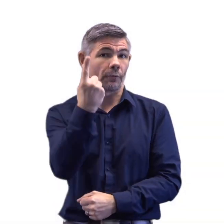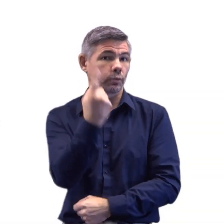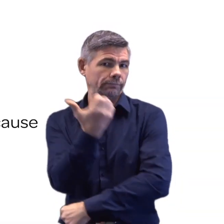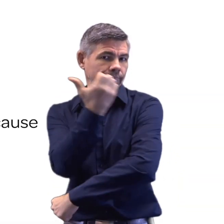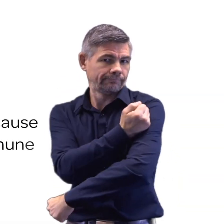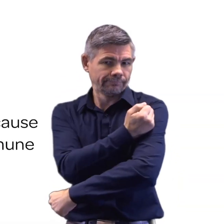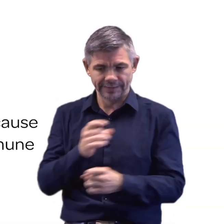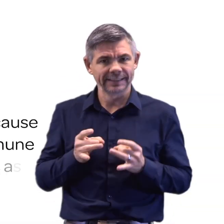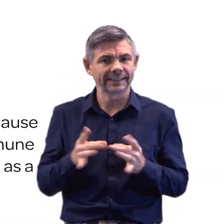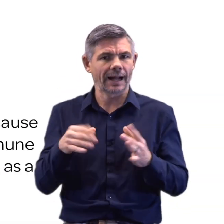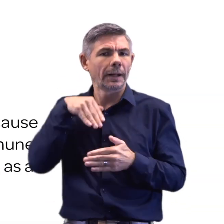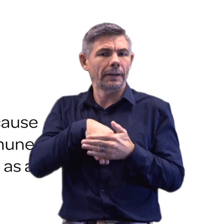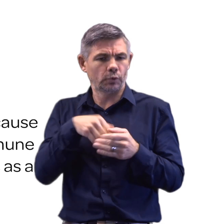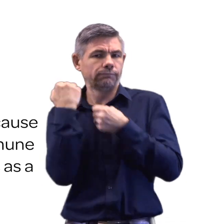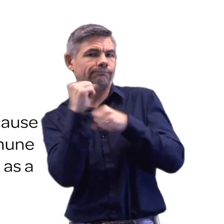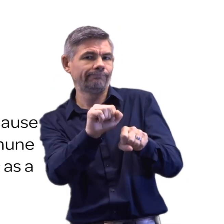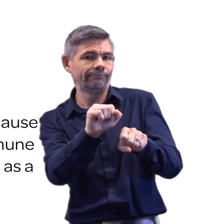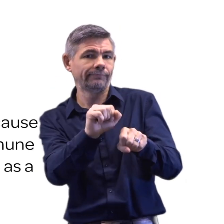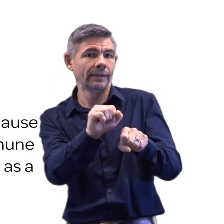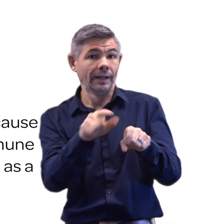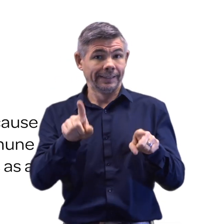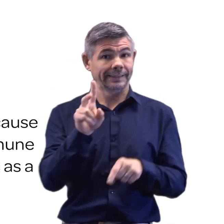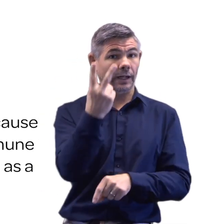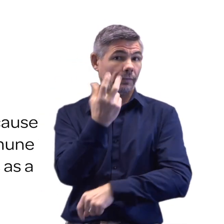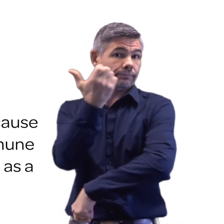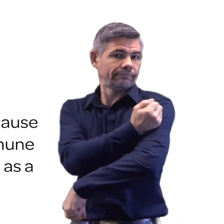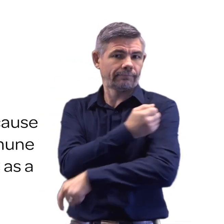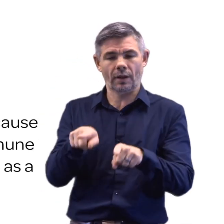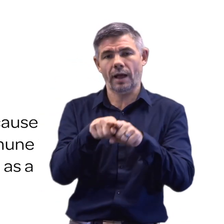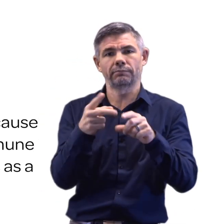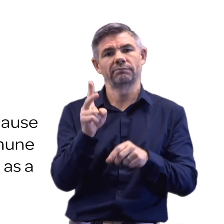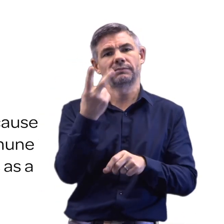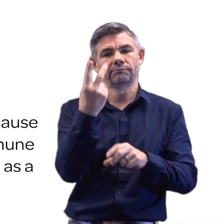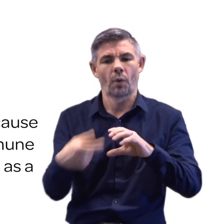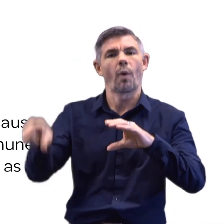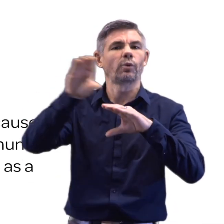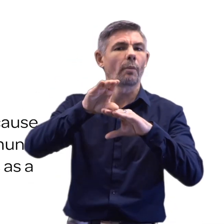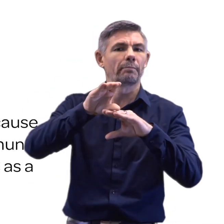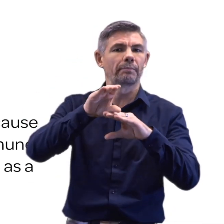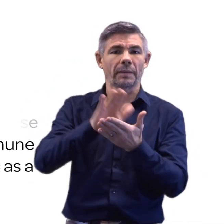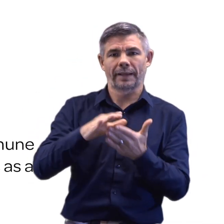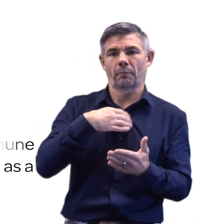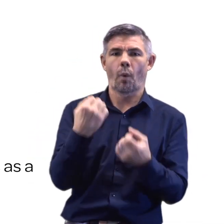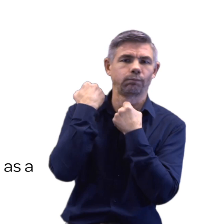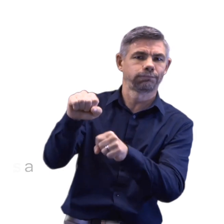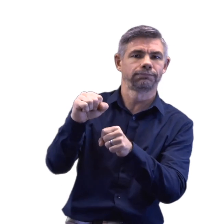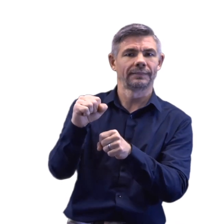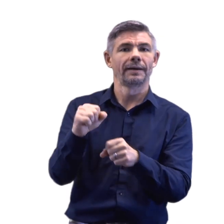We get two doses of the vaccine because the first dose starts to build our immune response, and the second dose acts as a booster.